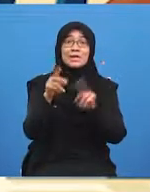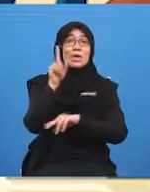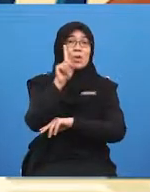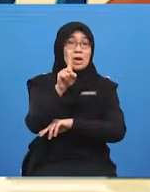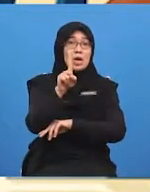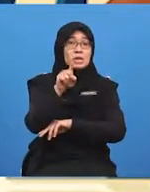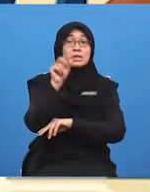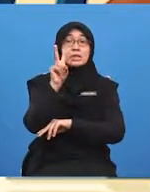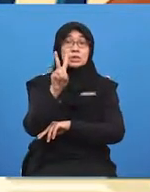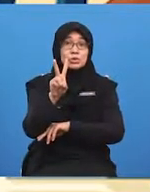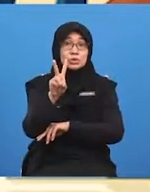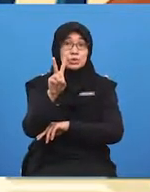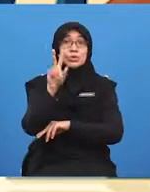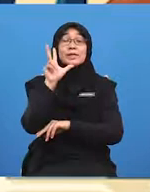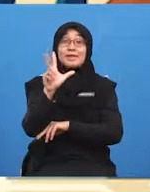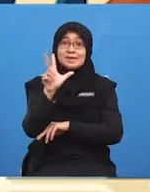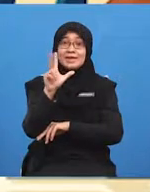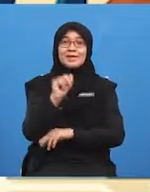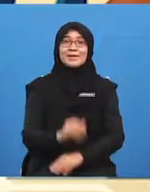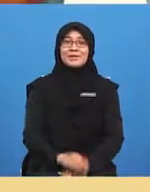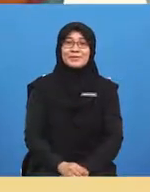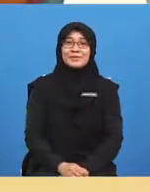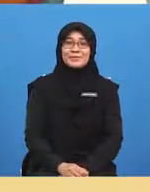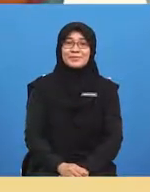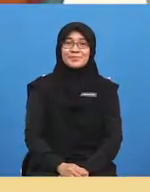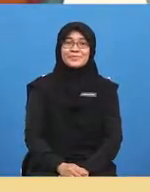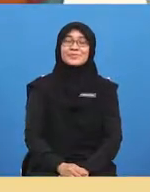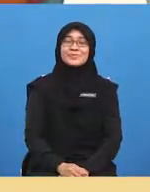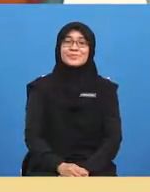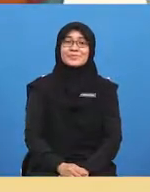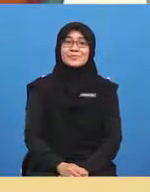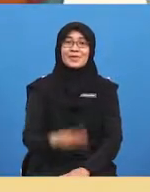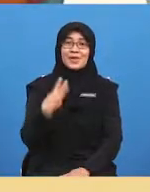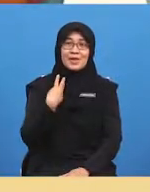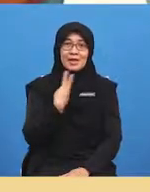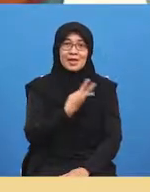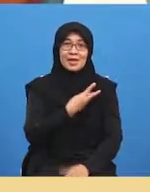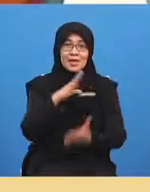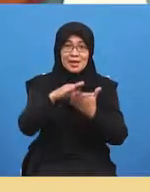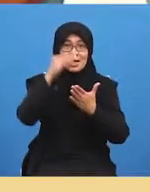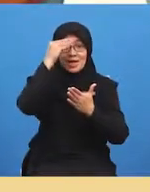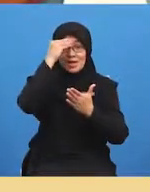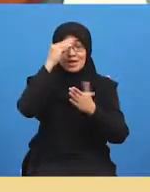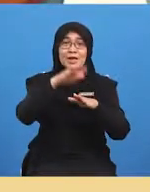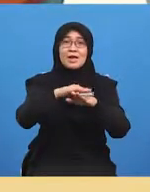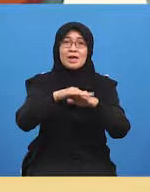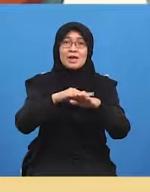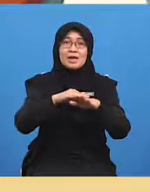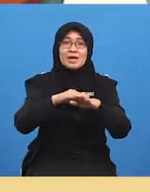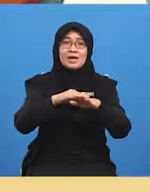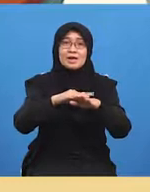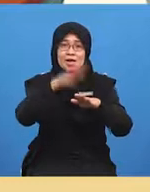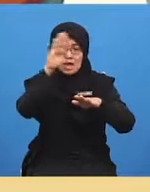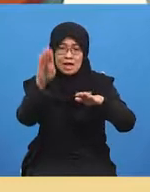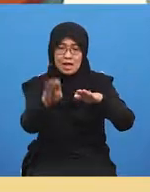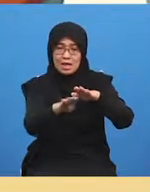two three well we are going to learn something called under arm